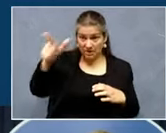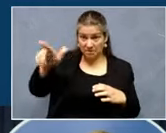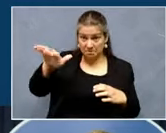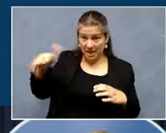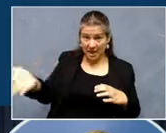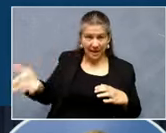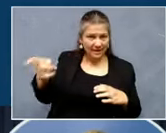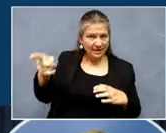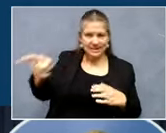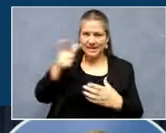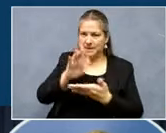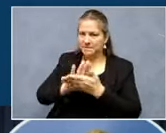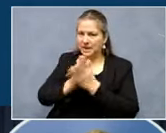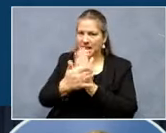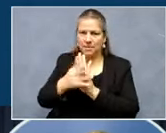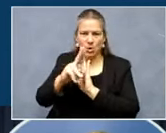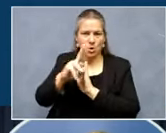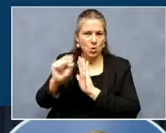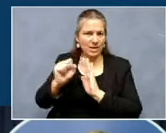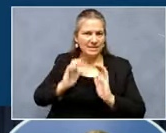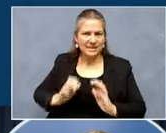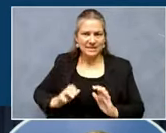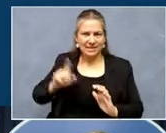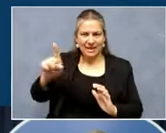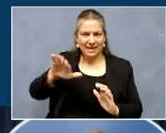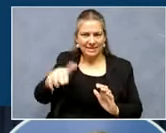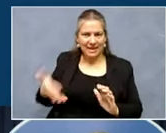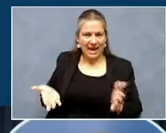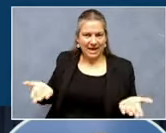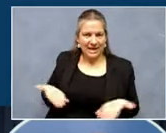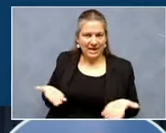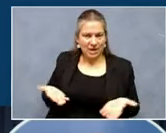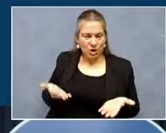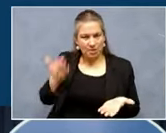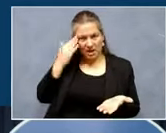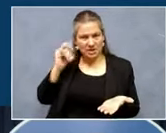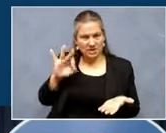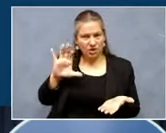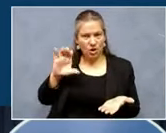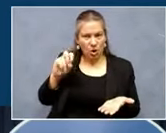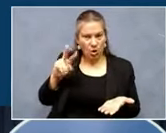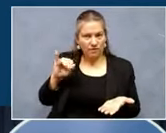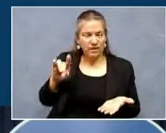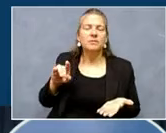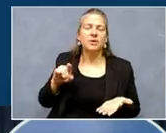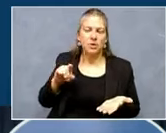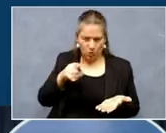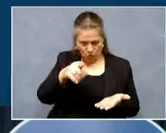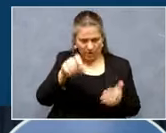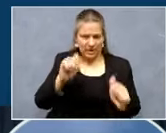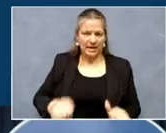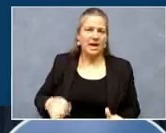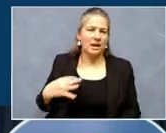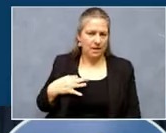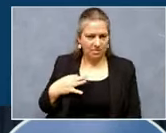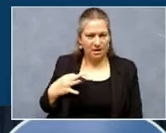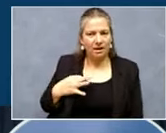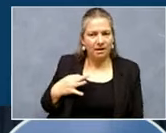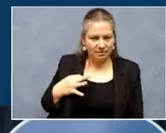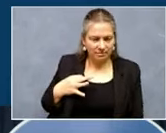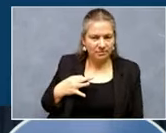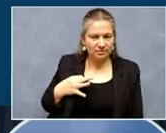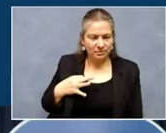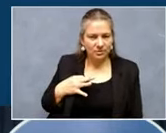a U.S. citizen and passed away here in the States due to COVID, uh, you can apply. We lost more than 9